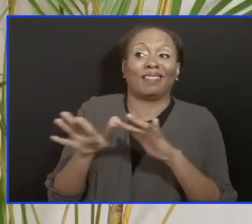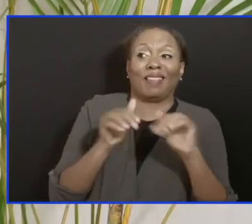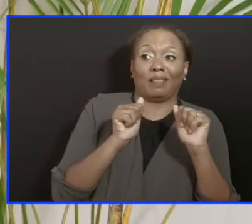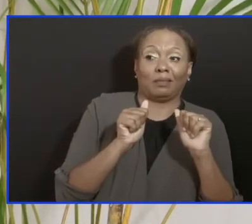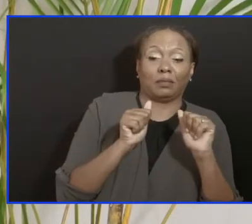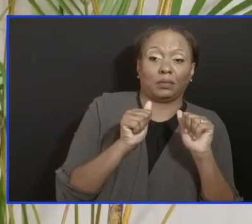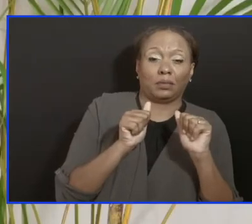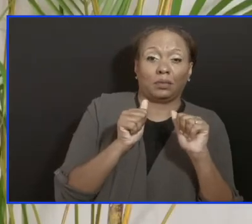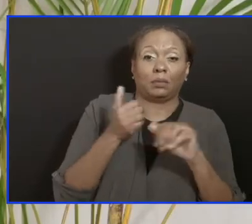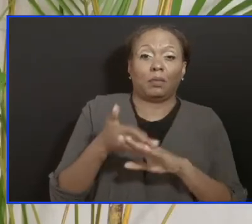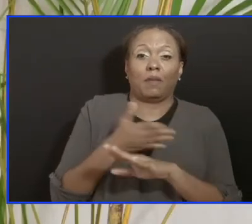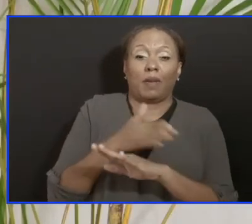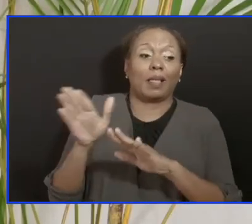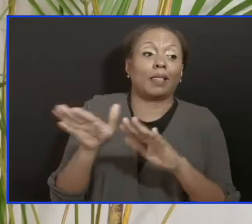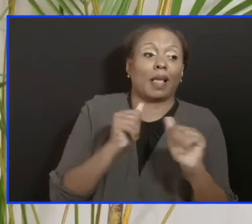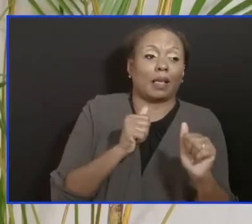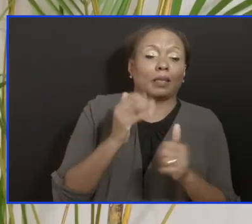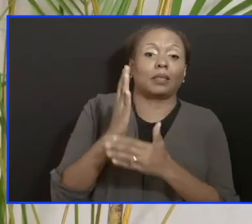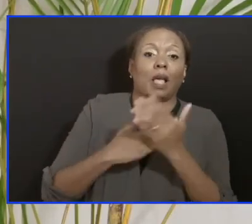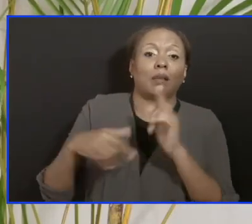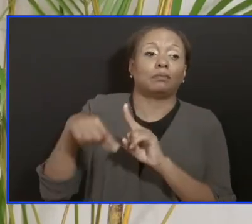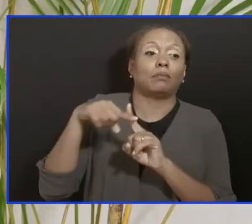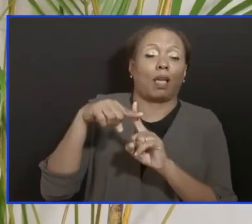else they are going on to.